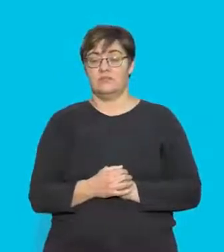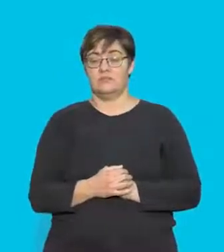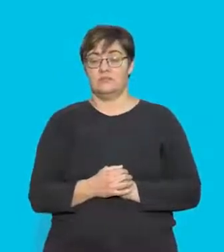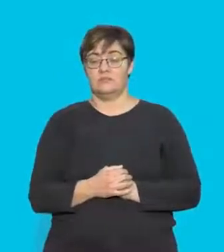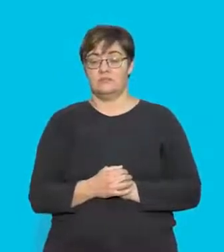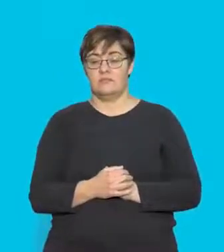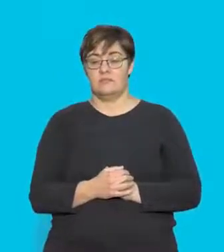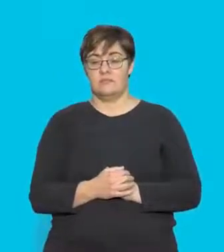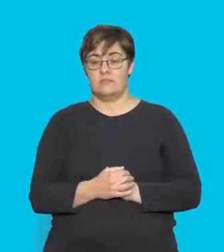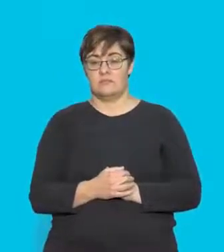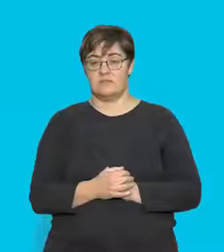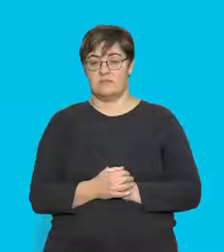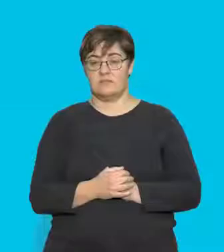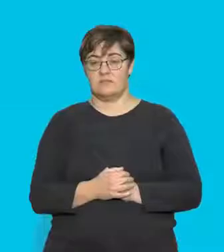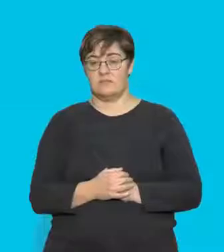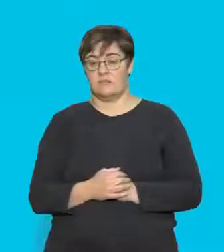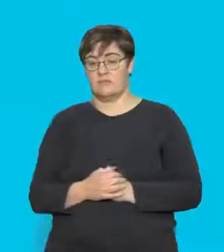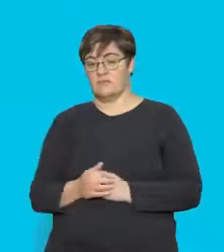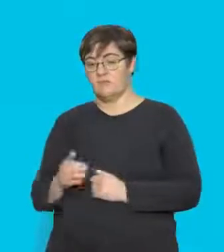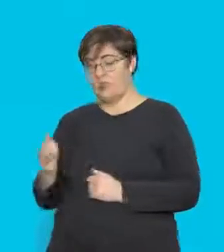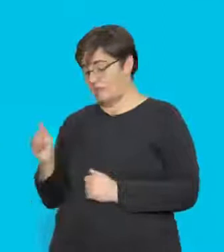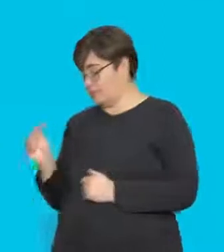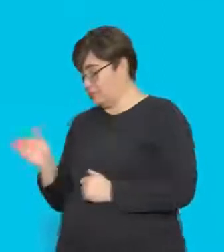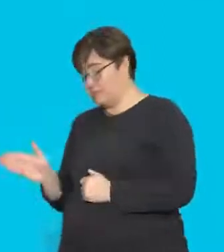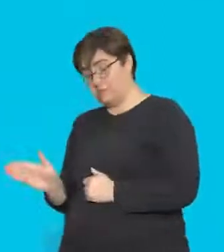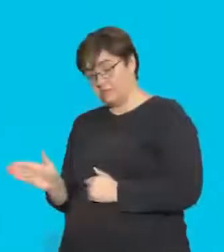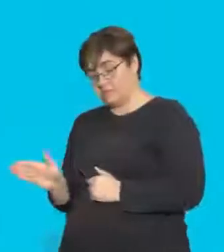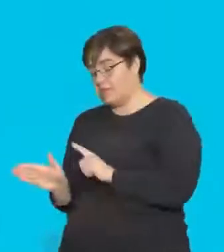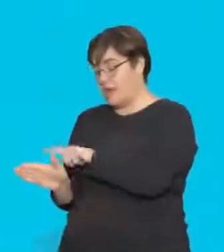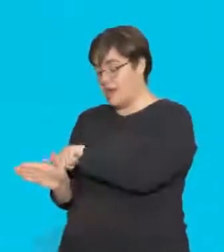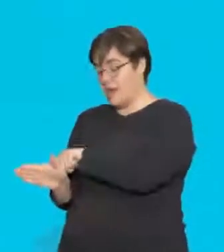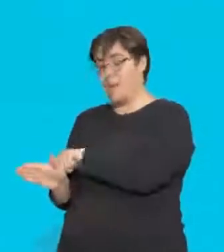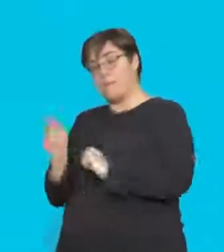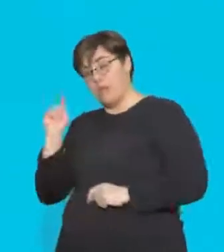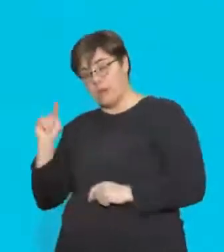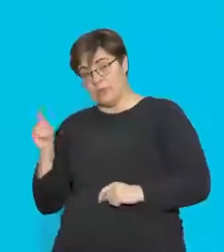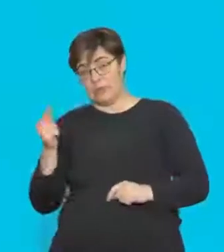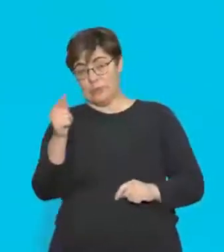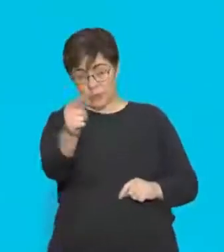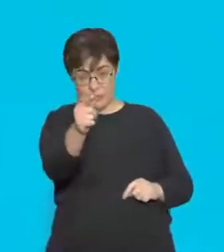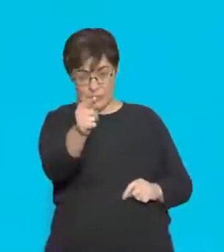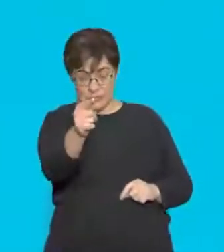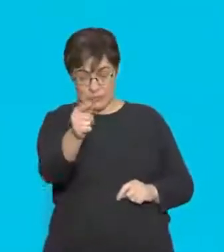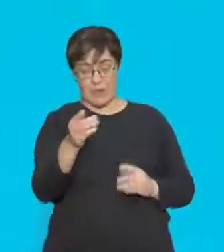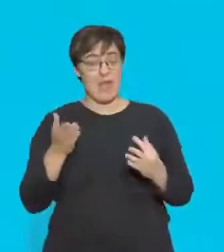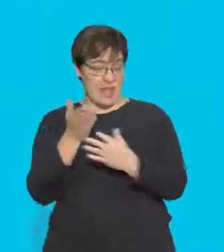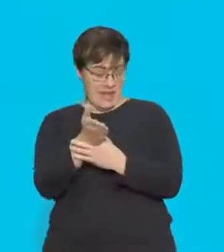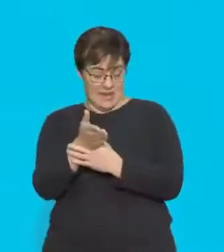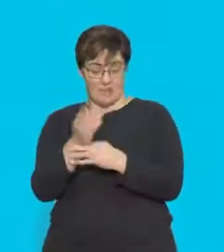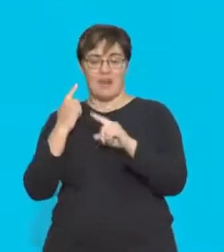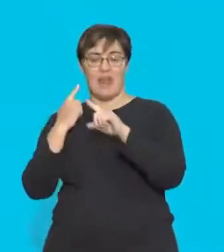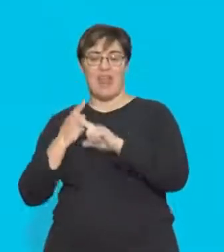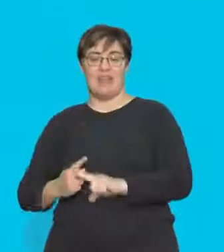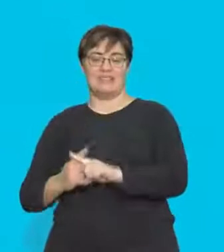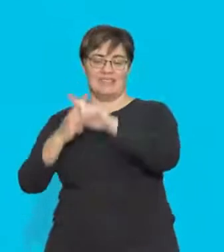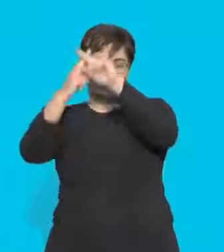And if we use the right hand rule again, and I just turn to this side, we recognize that the direction